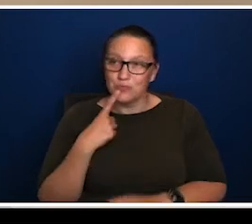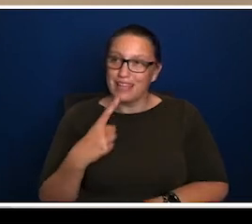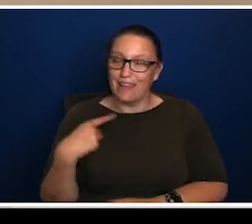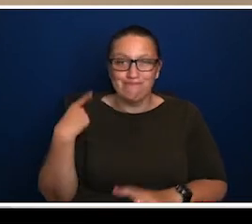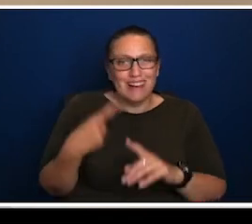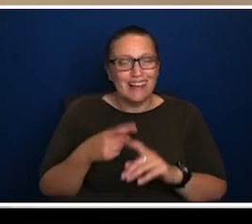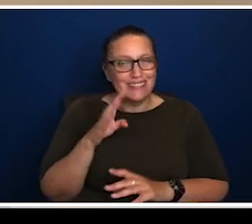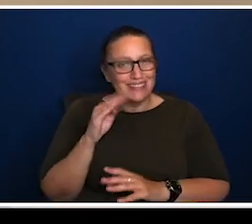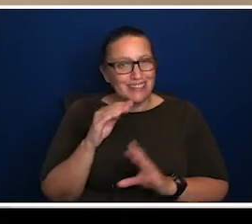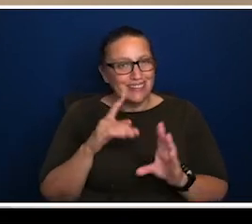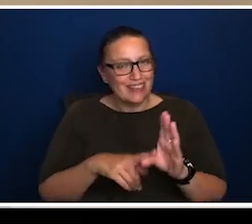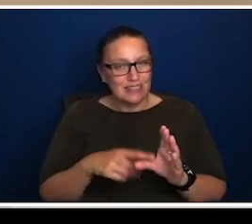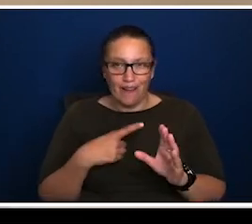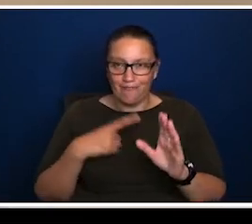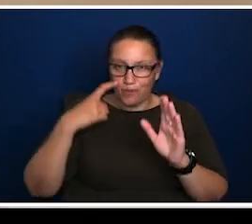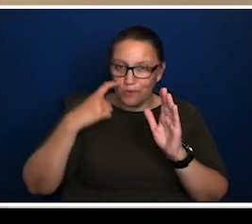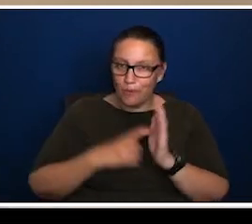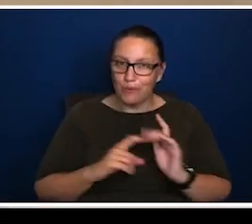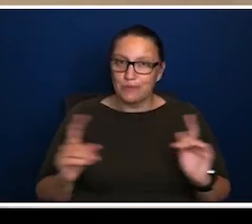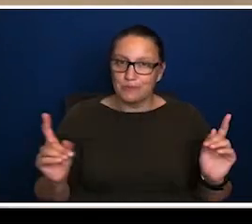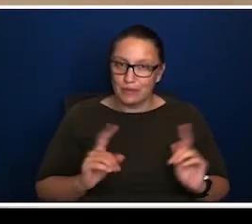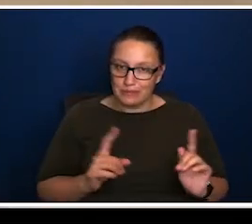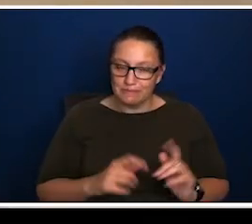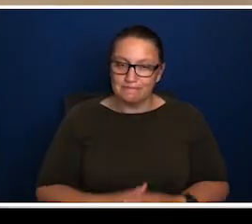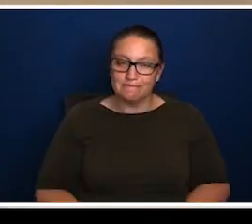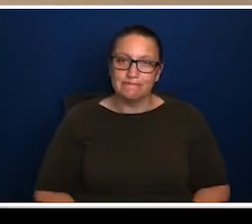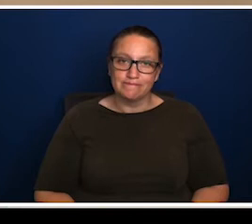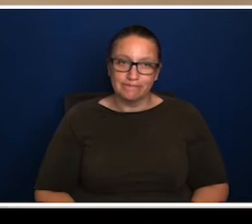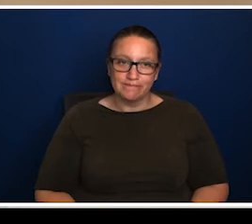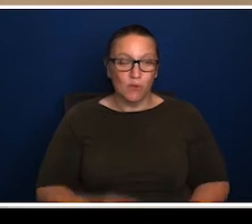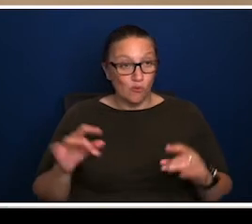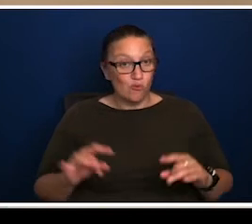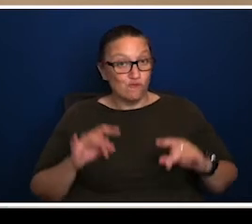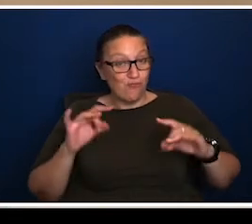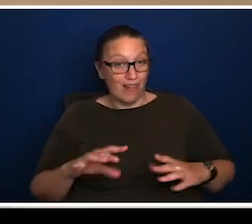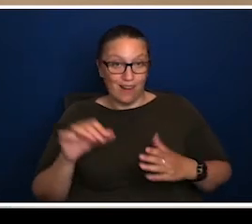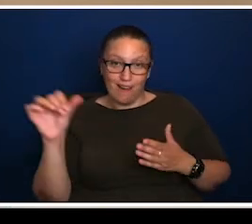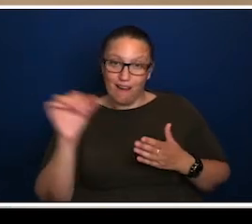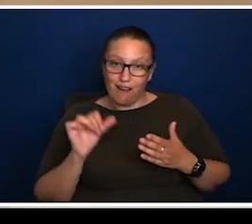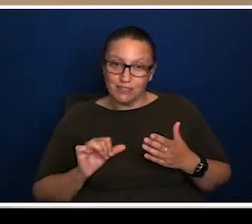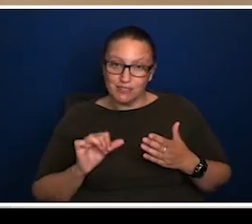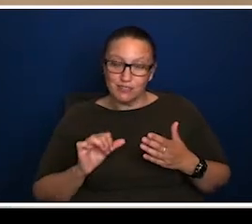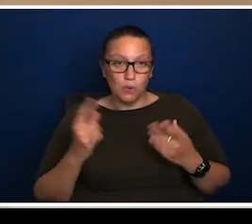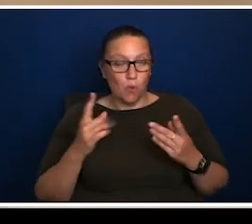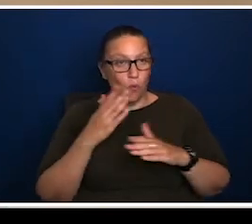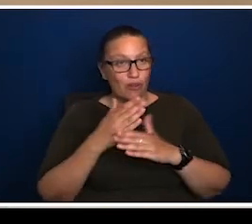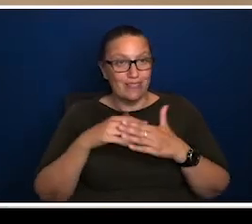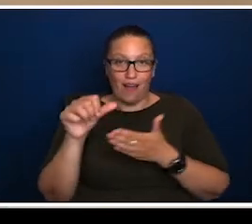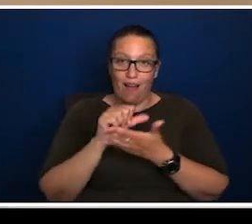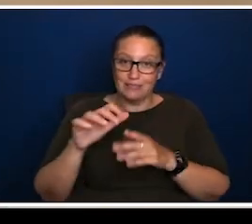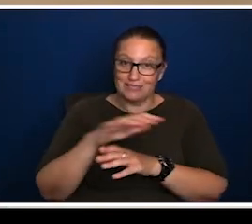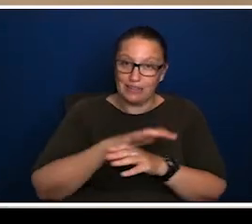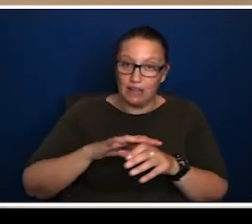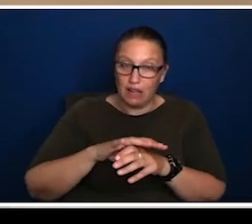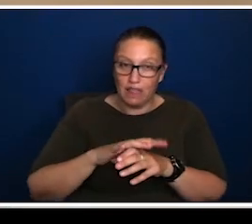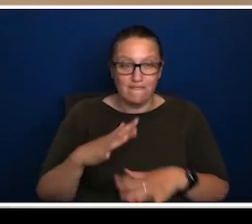past decade in particular, I have noticed a tendency that, Australian artists and those working in the arts sector feel